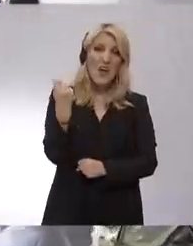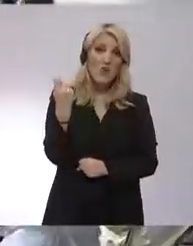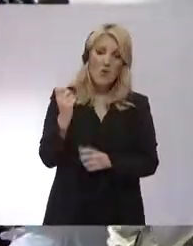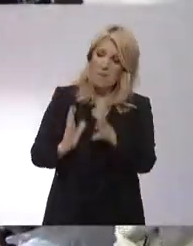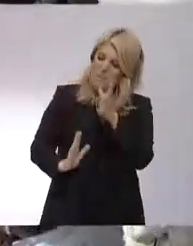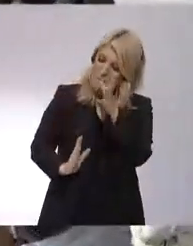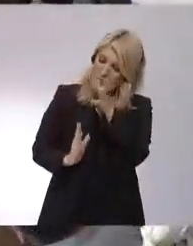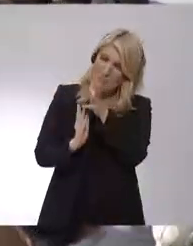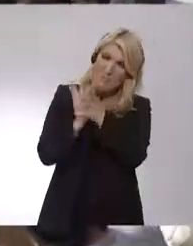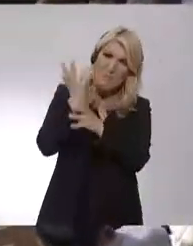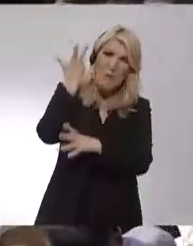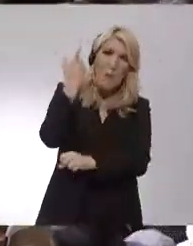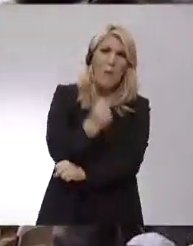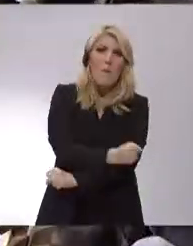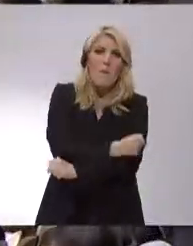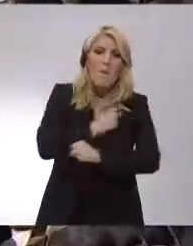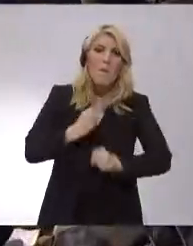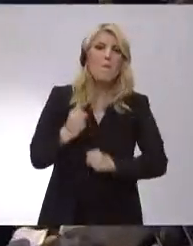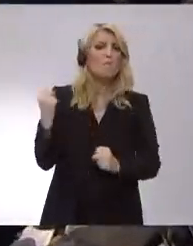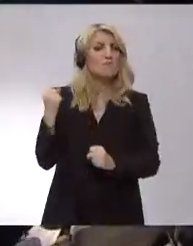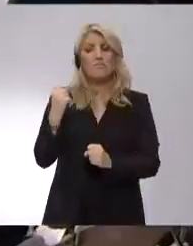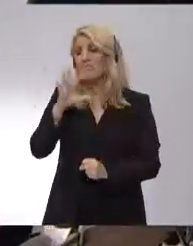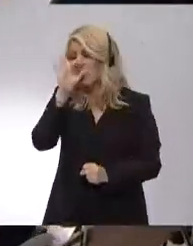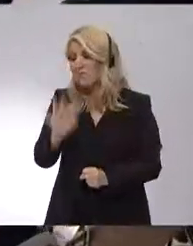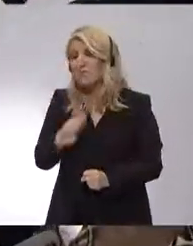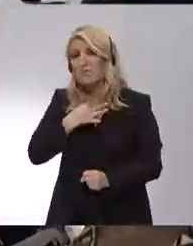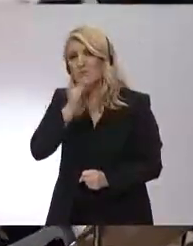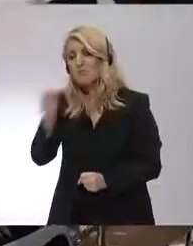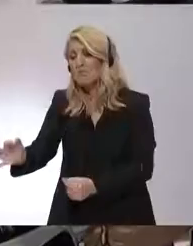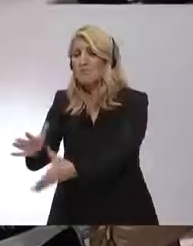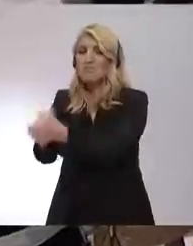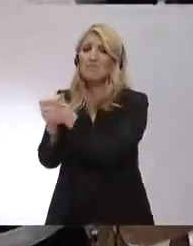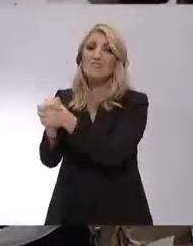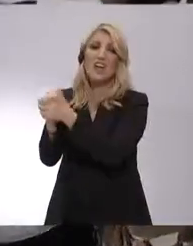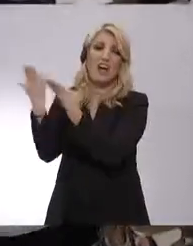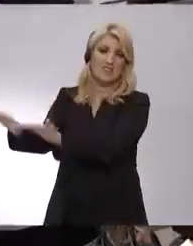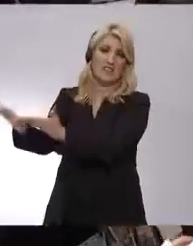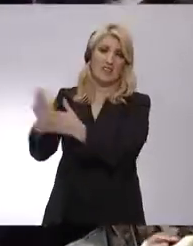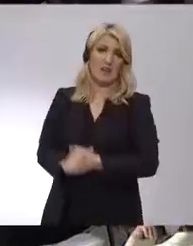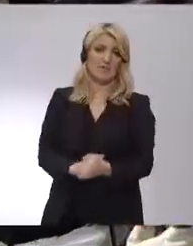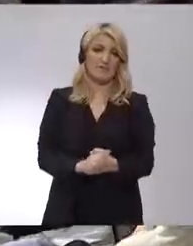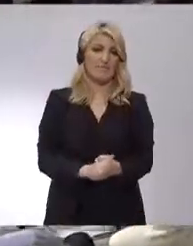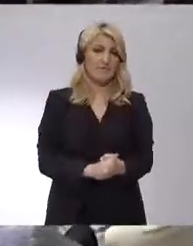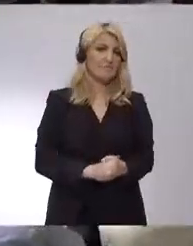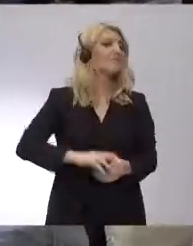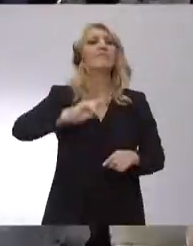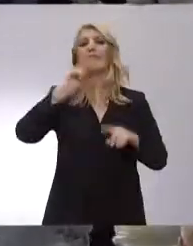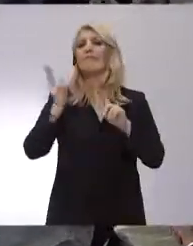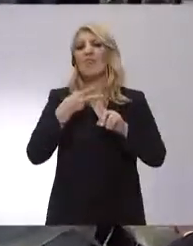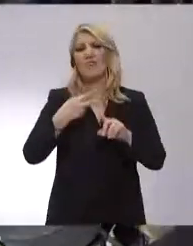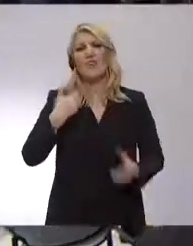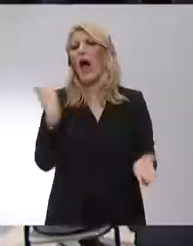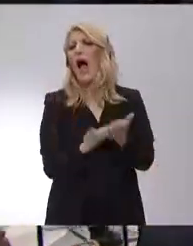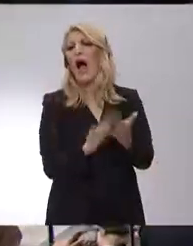And I give you a second argument for this today's leadership. You have always stood up, for example,